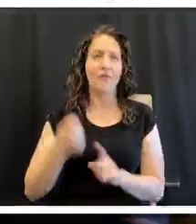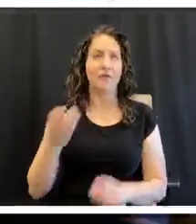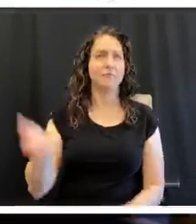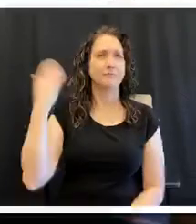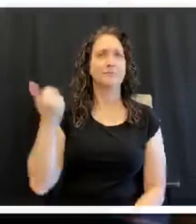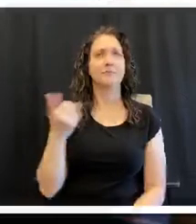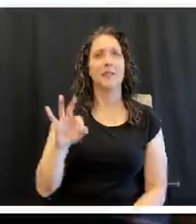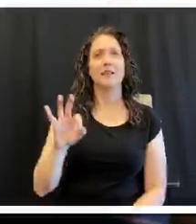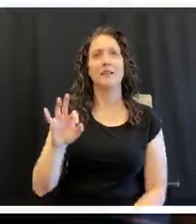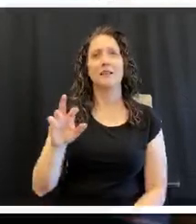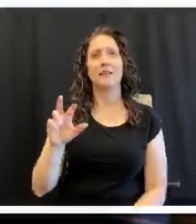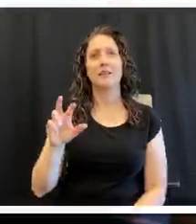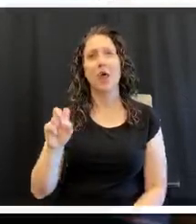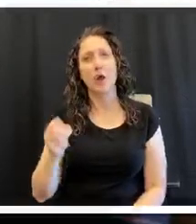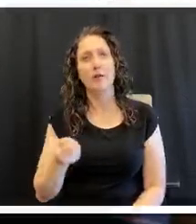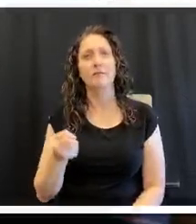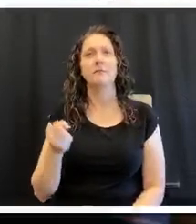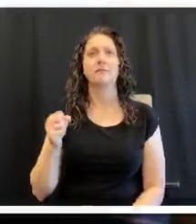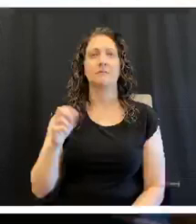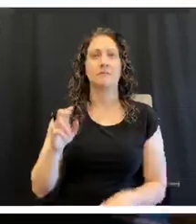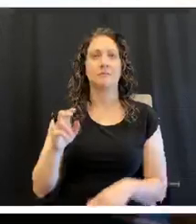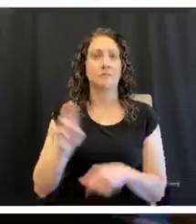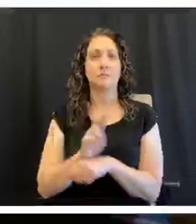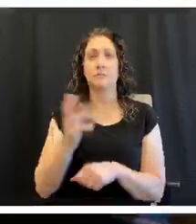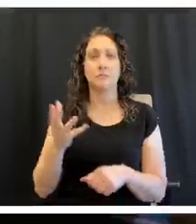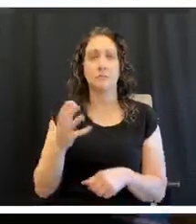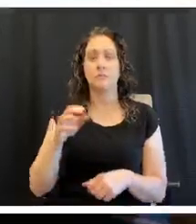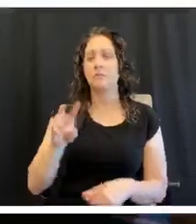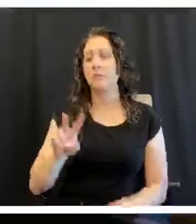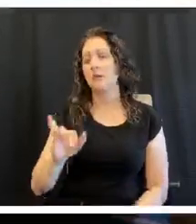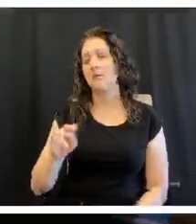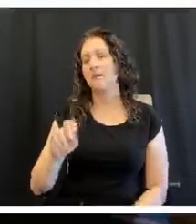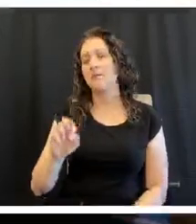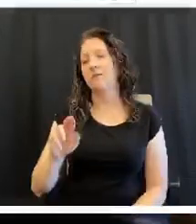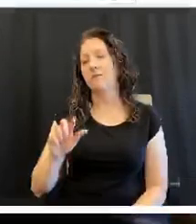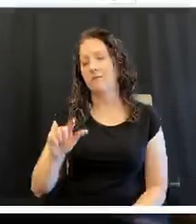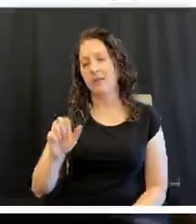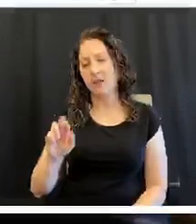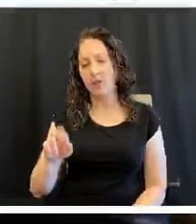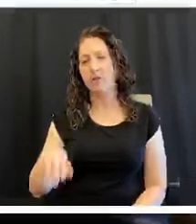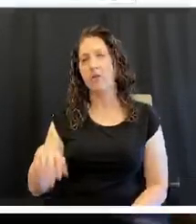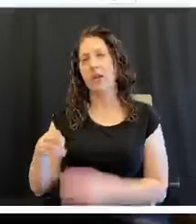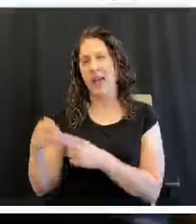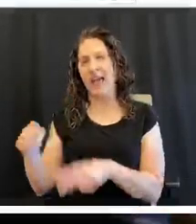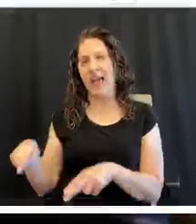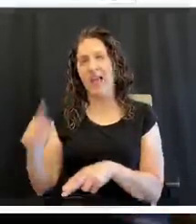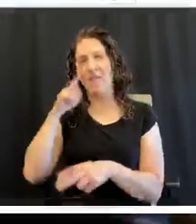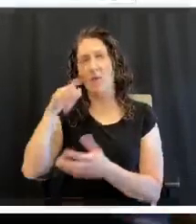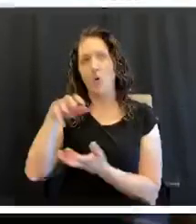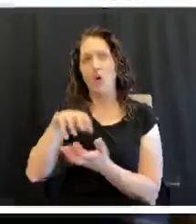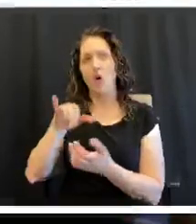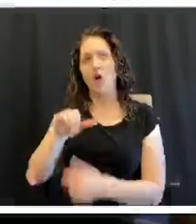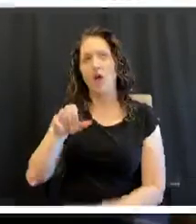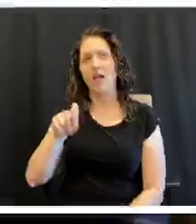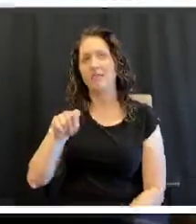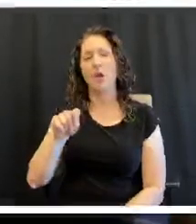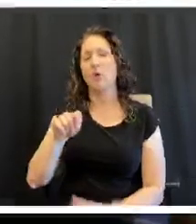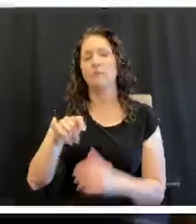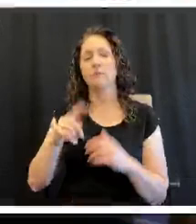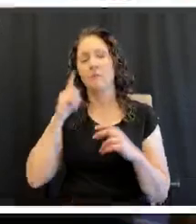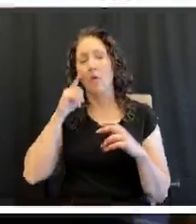that uses vinegar and eggs as a yeast, I mean as a builder,